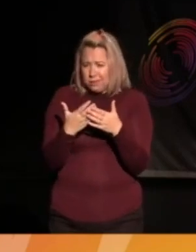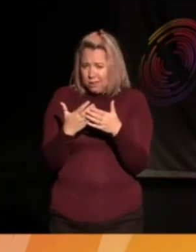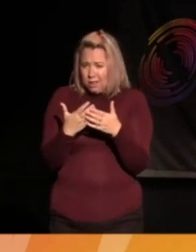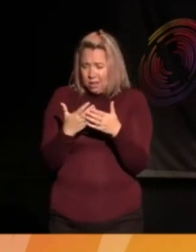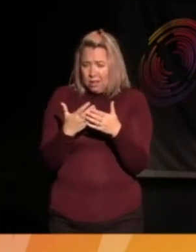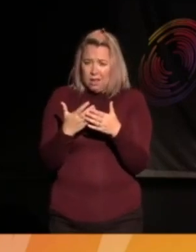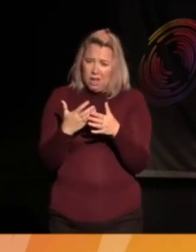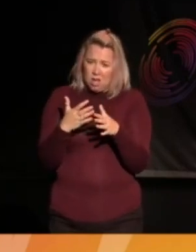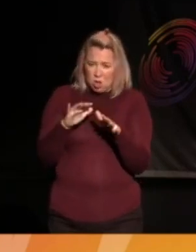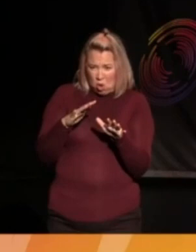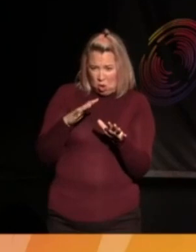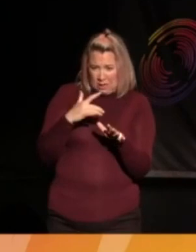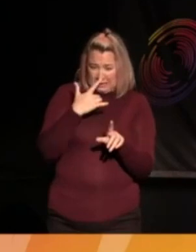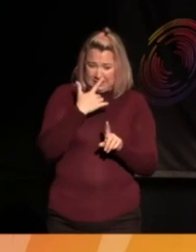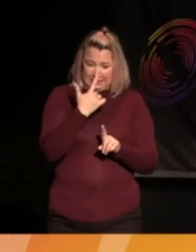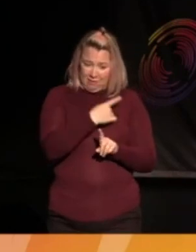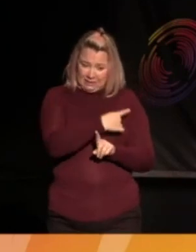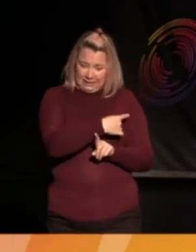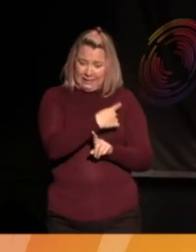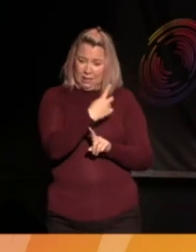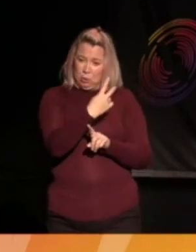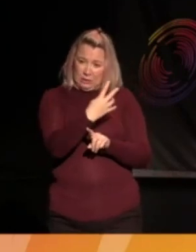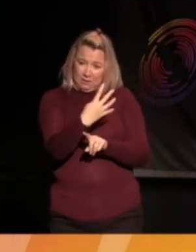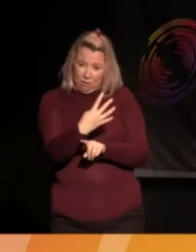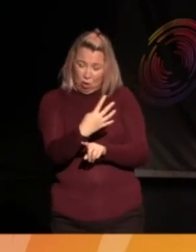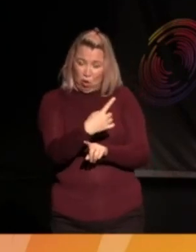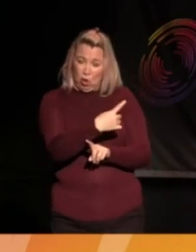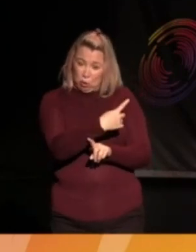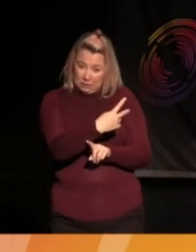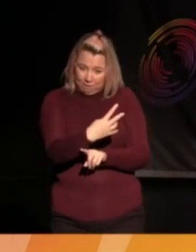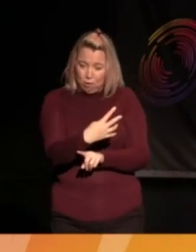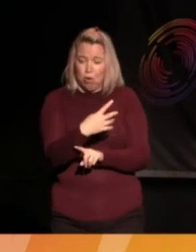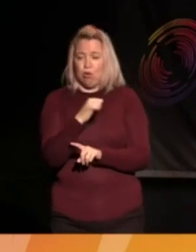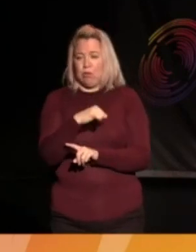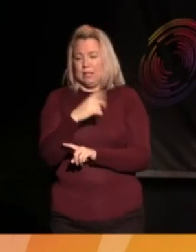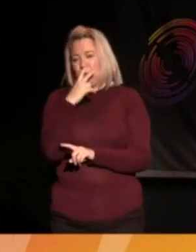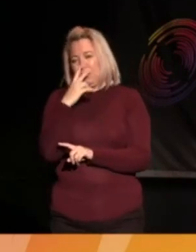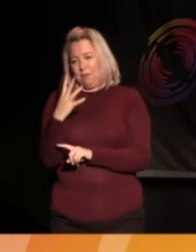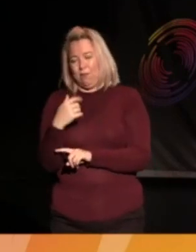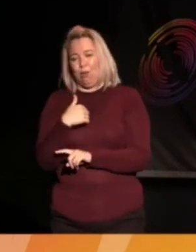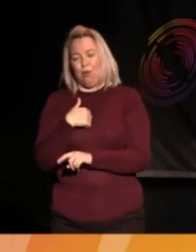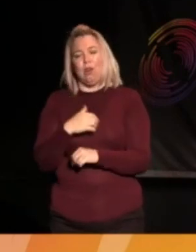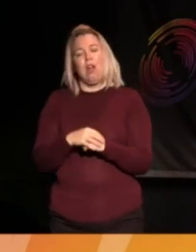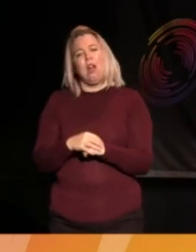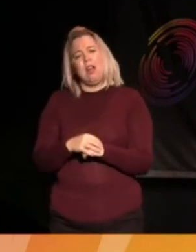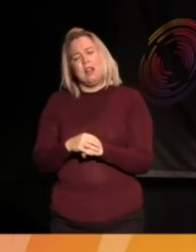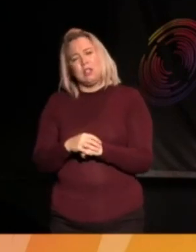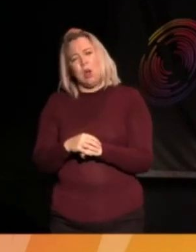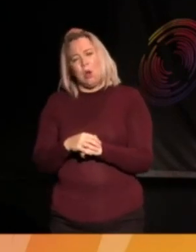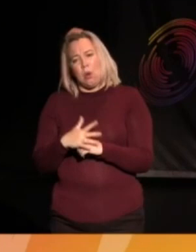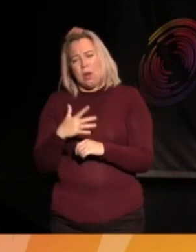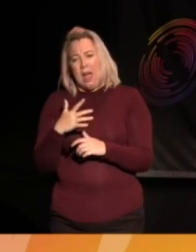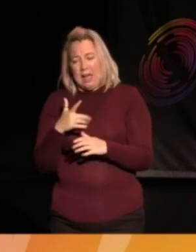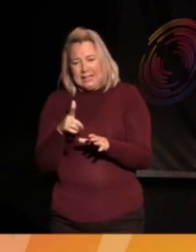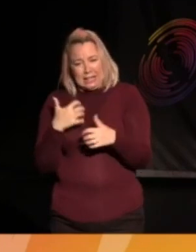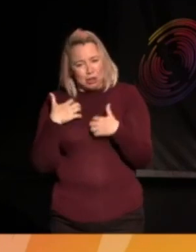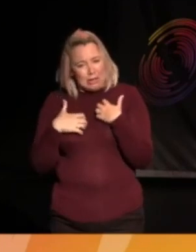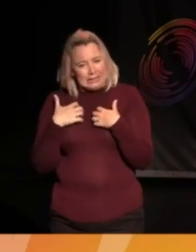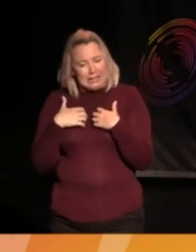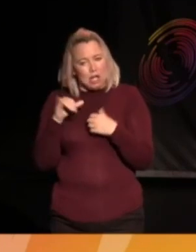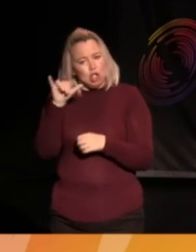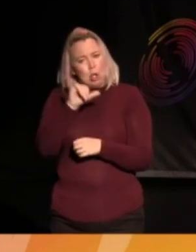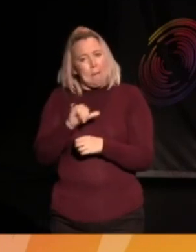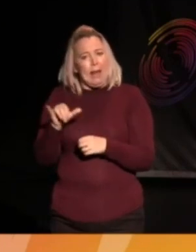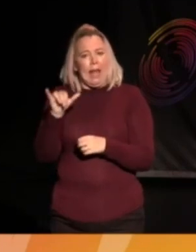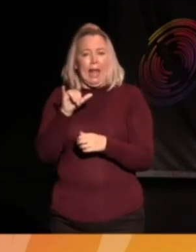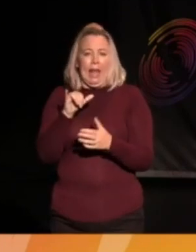speaking, like you're 17 and you're 24 or something. 24, yeah. 24. And, you know, I always think it's interesting when somebody